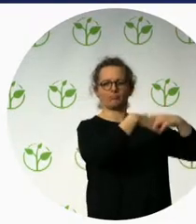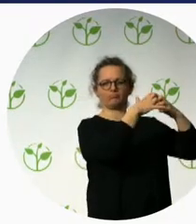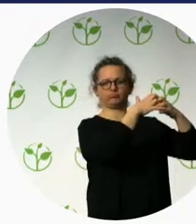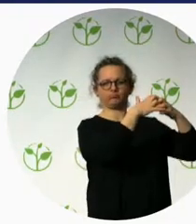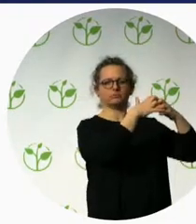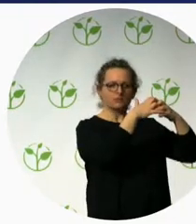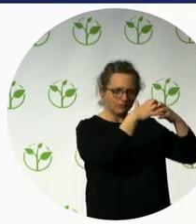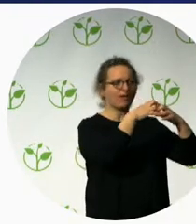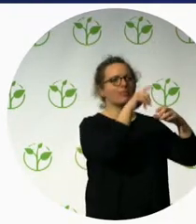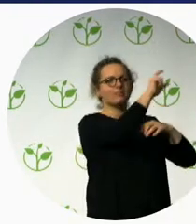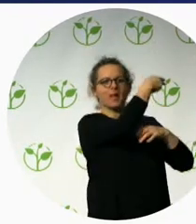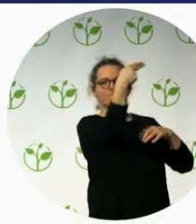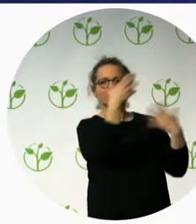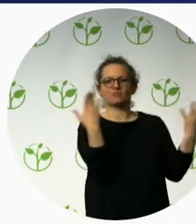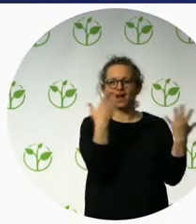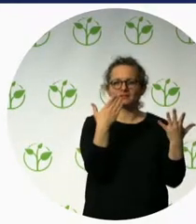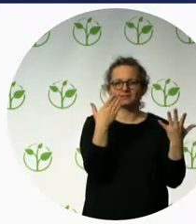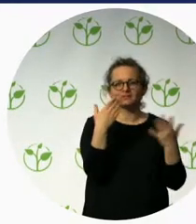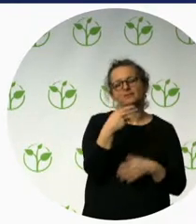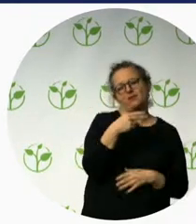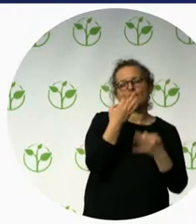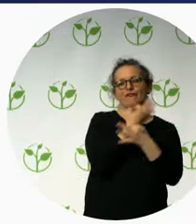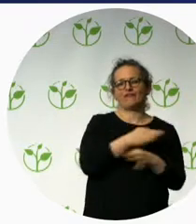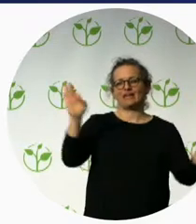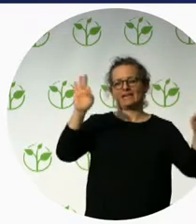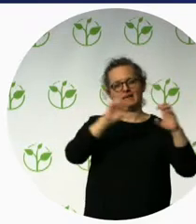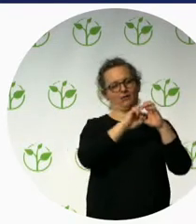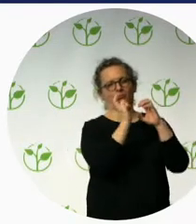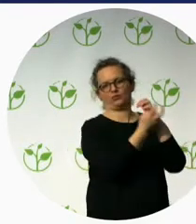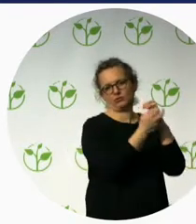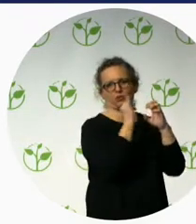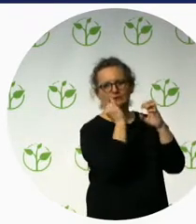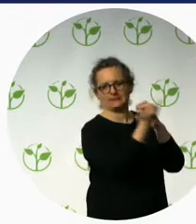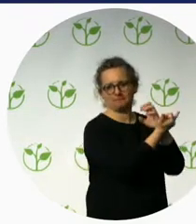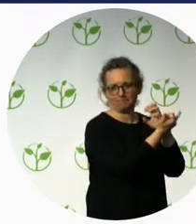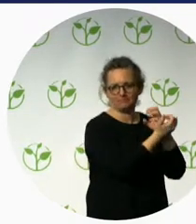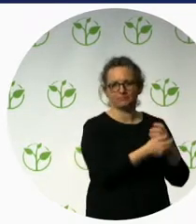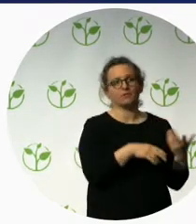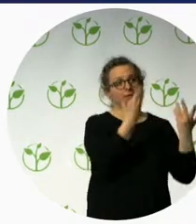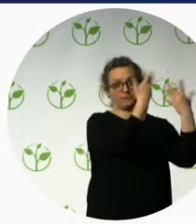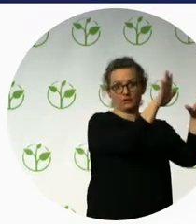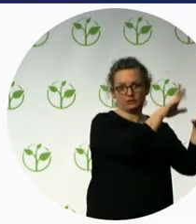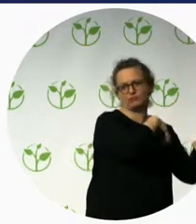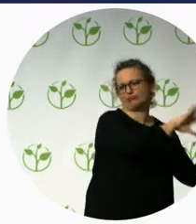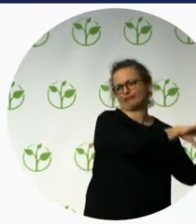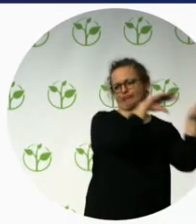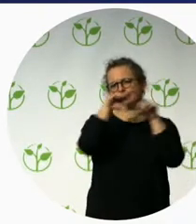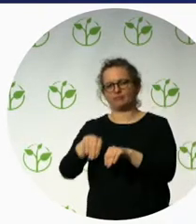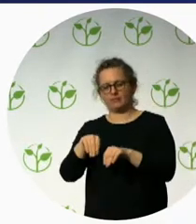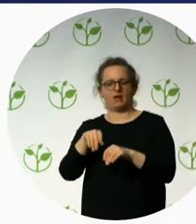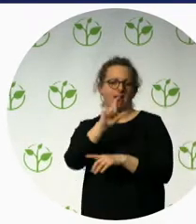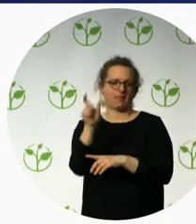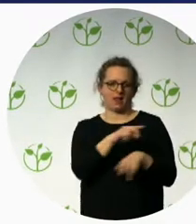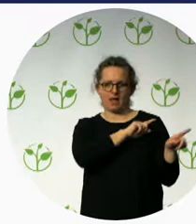Italy where he's working, as I say, with the Association of Multiple Sclerosis. And the good